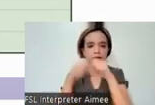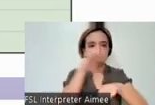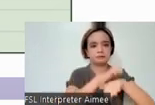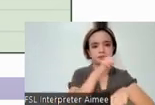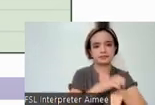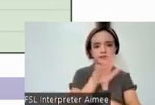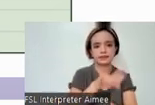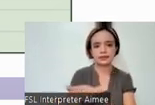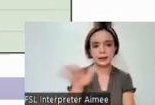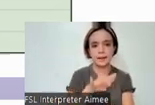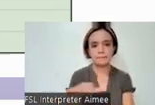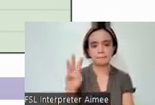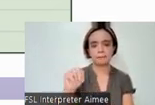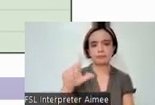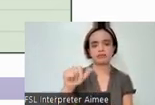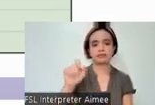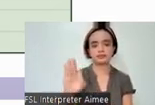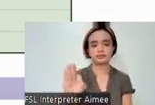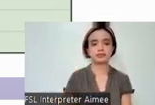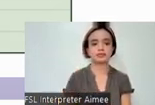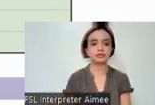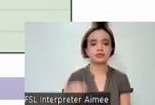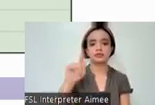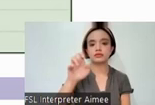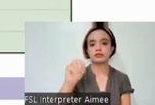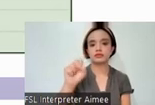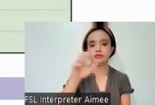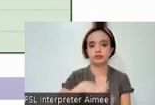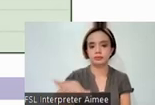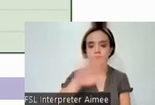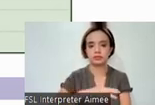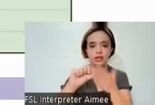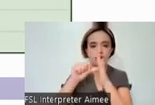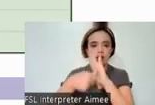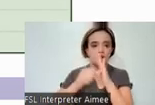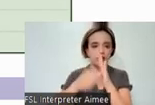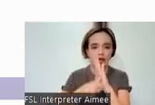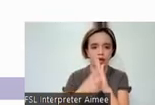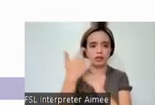component of the MLF. The common items across the forms are highlighted in green.